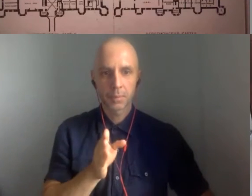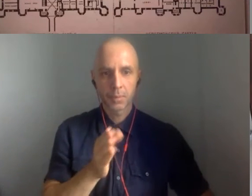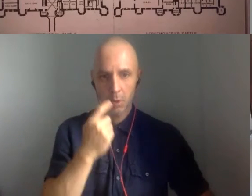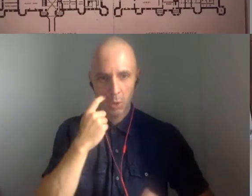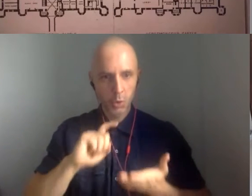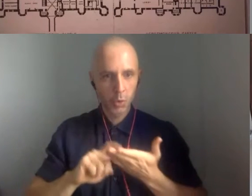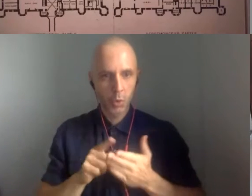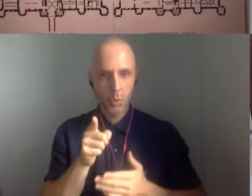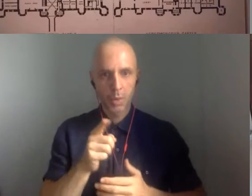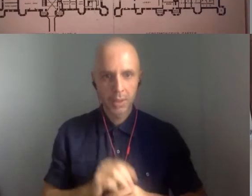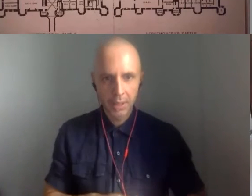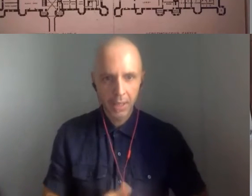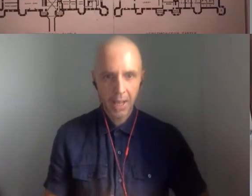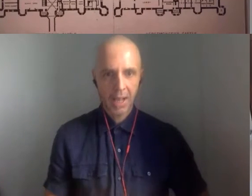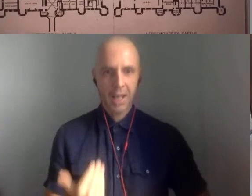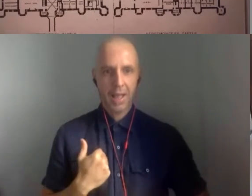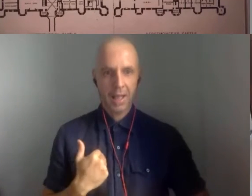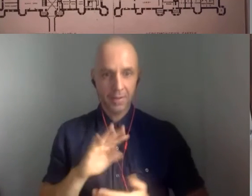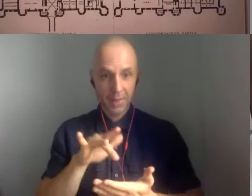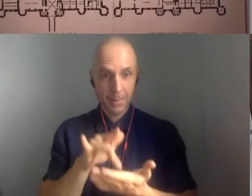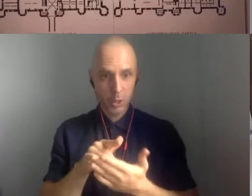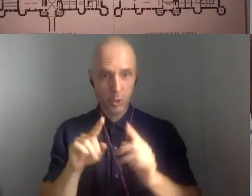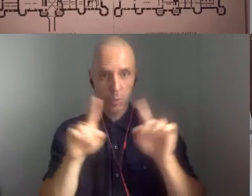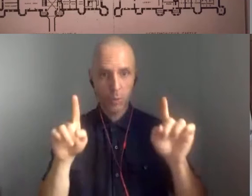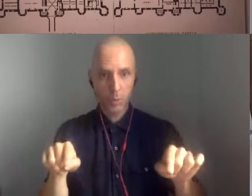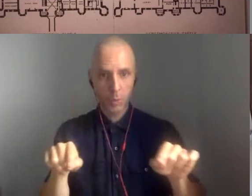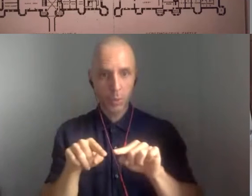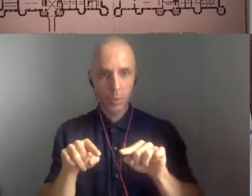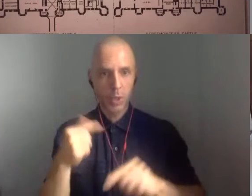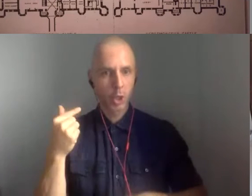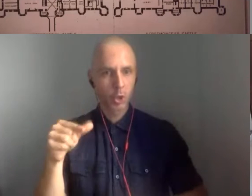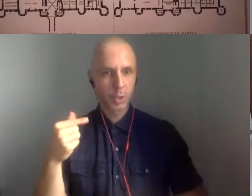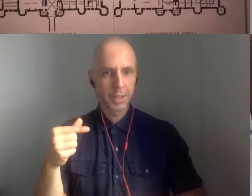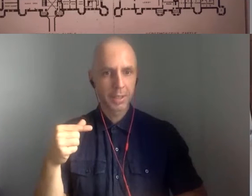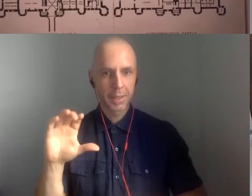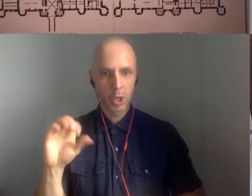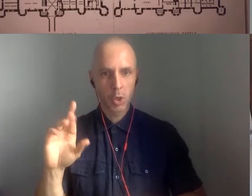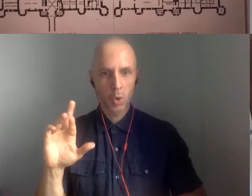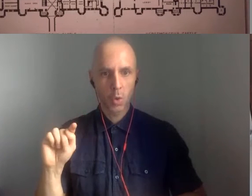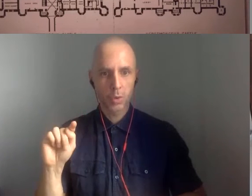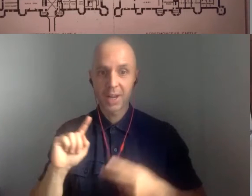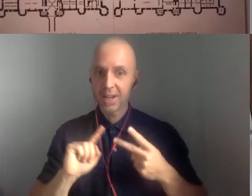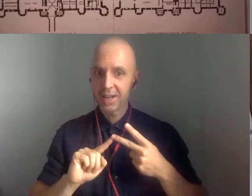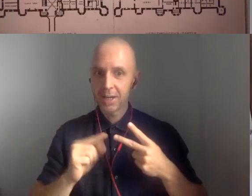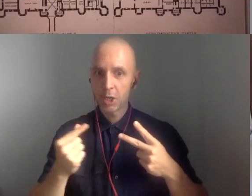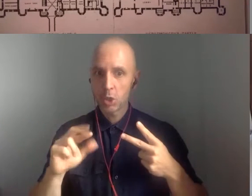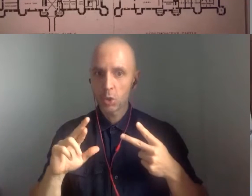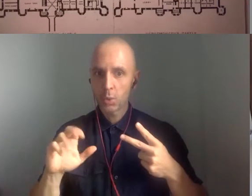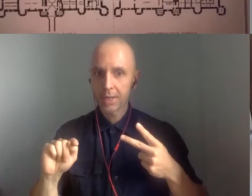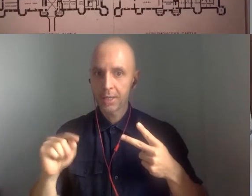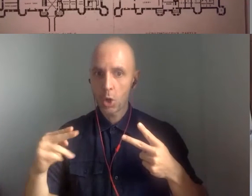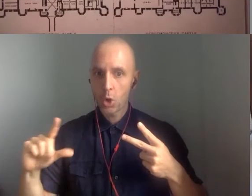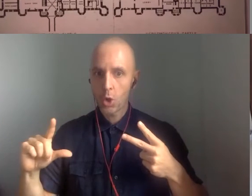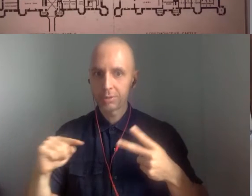there's a green court and a great hall. indeed, most life was lived in the great hall. Everybody would